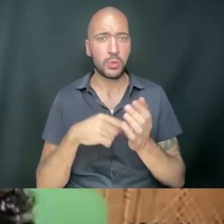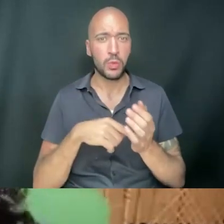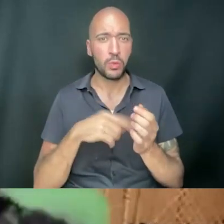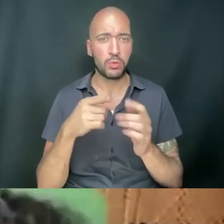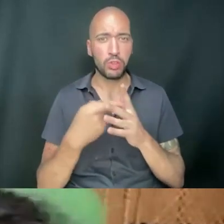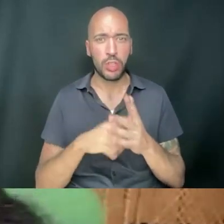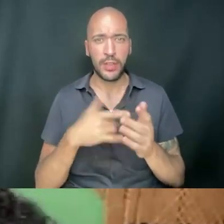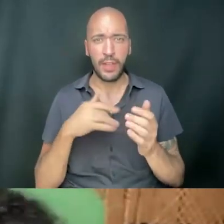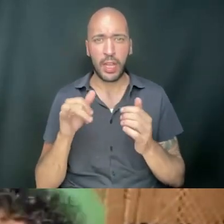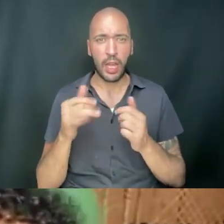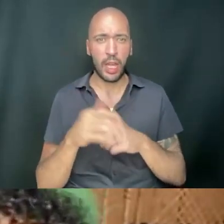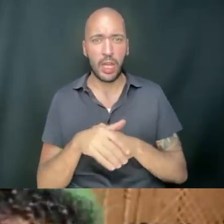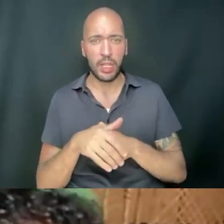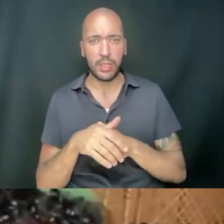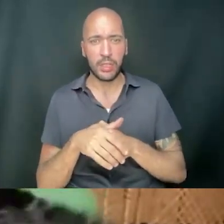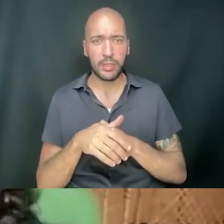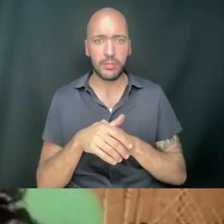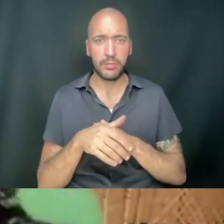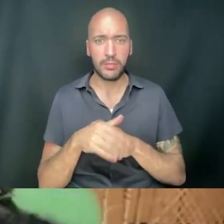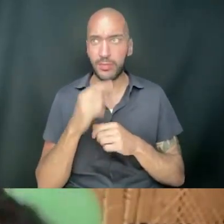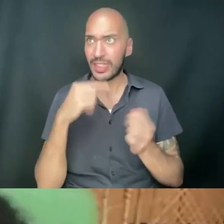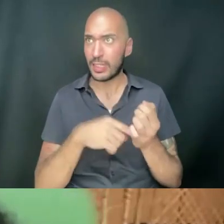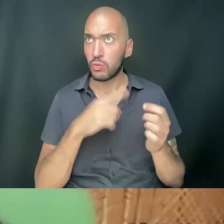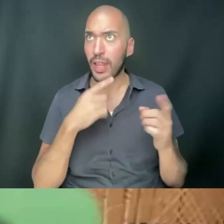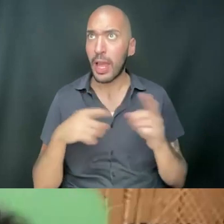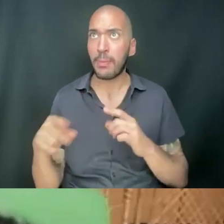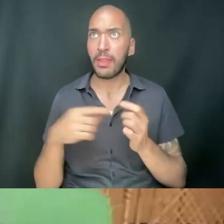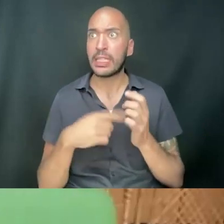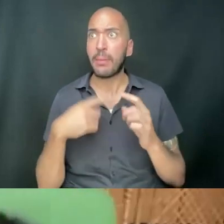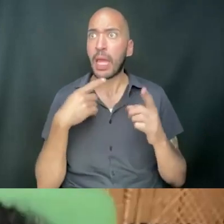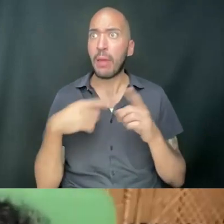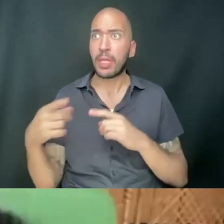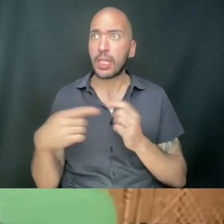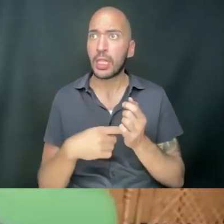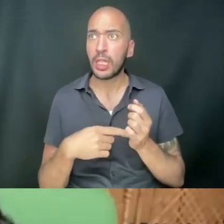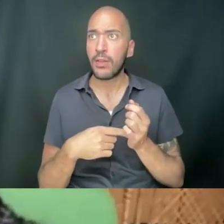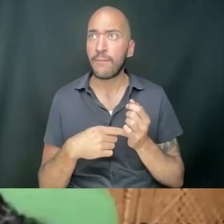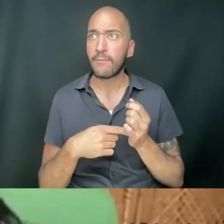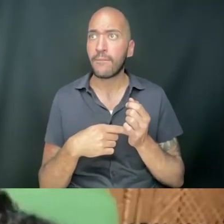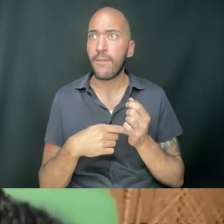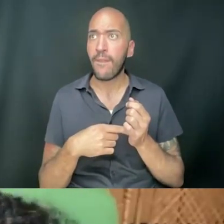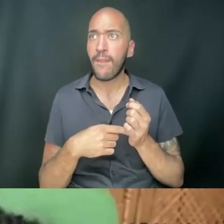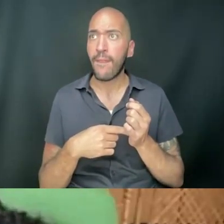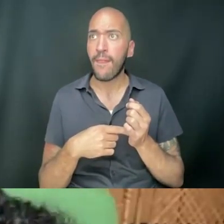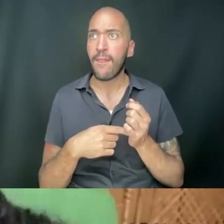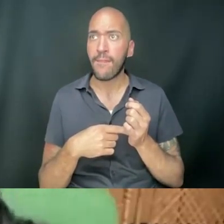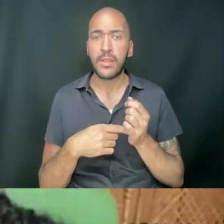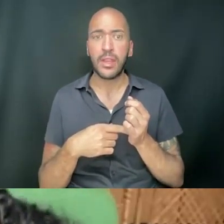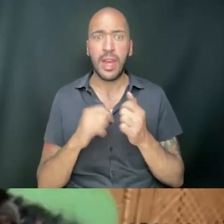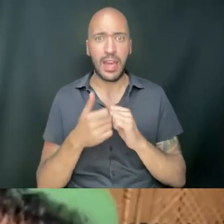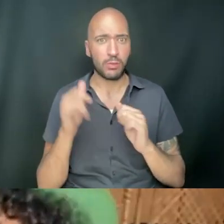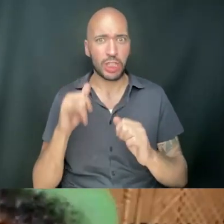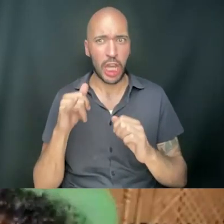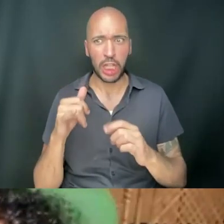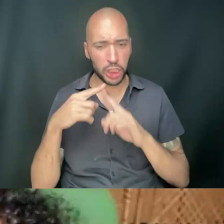just start to be like, you know, is this really happening? This can't be happening. Like, right, how do I, how do you stay sharp? How do you stay attuned?